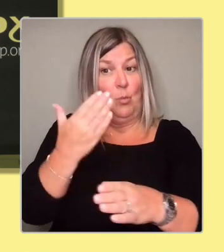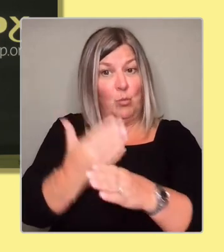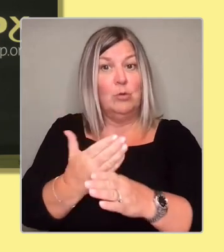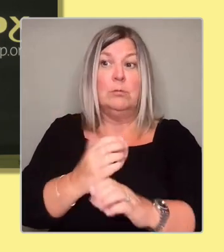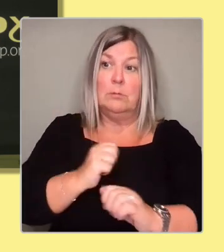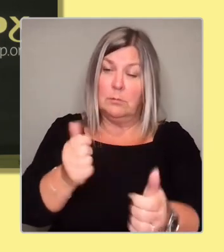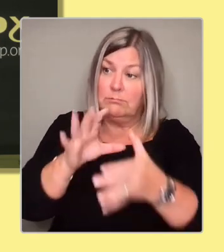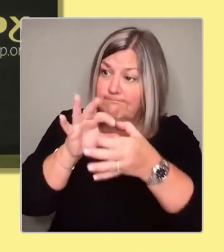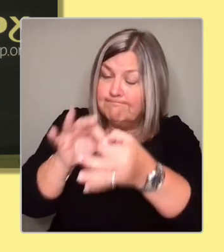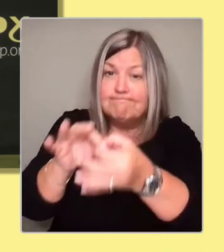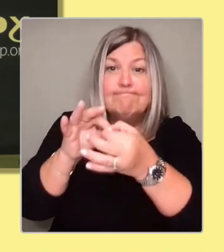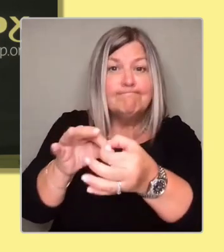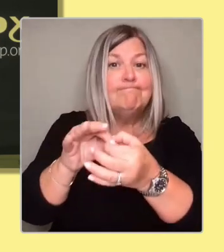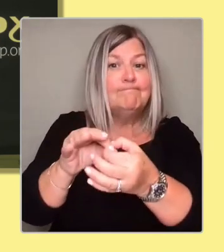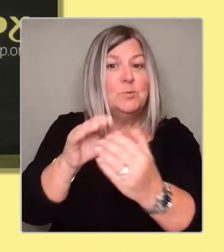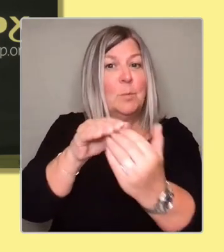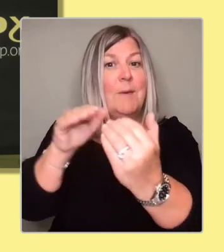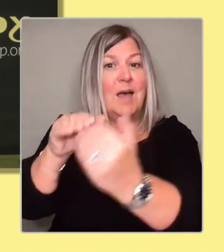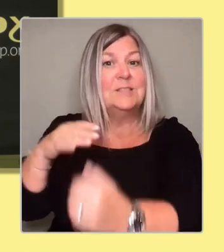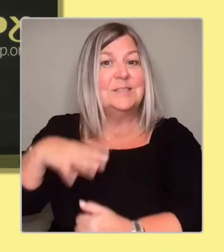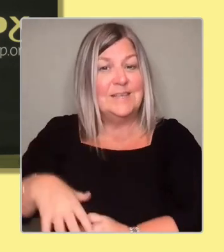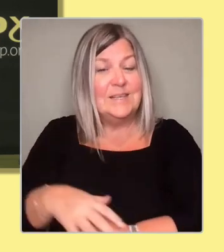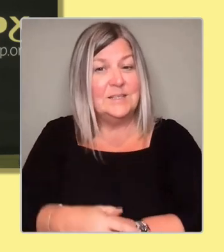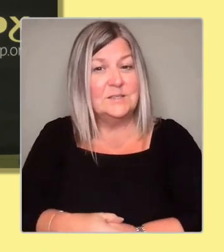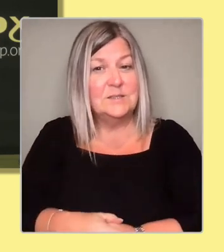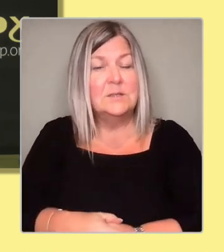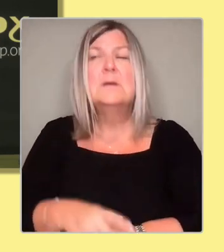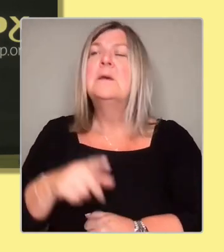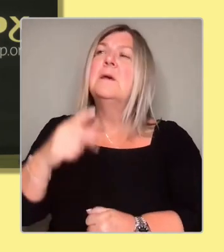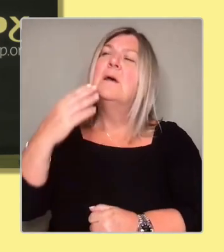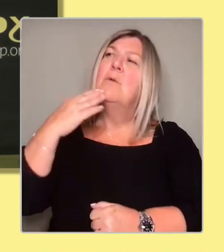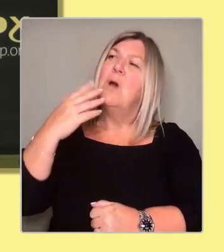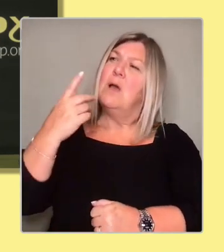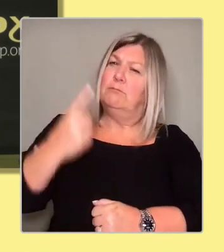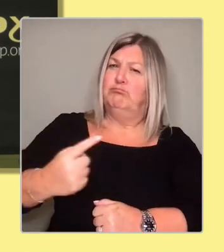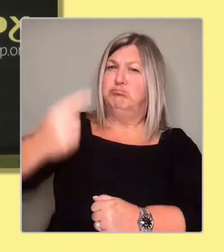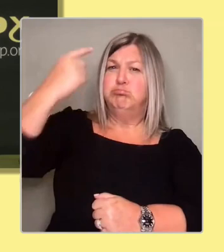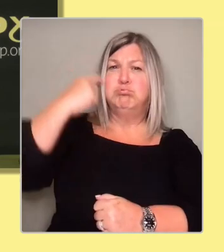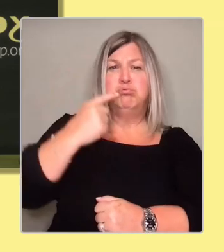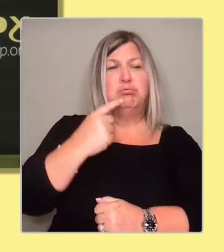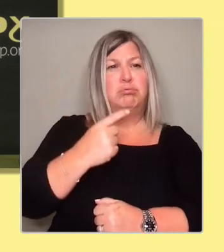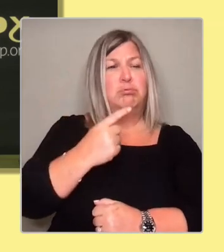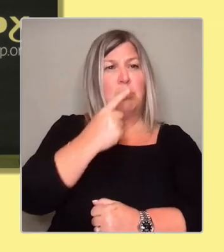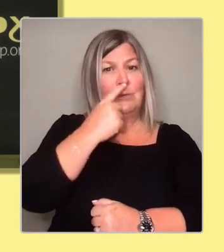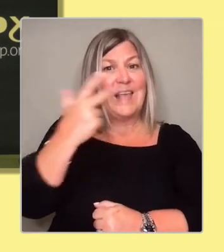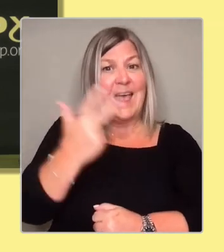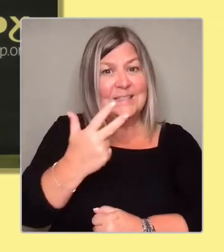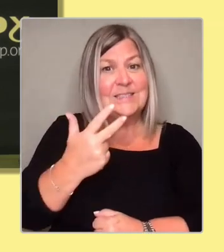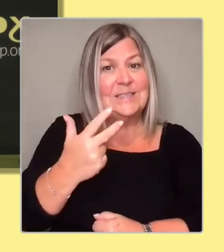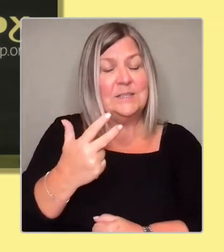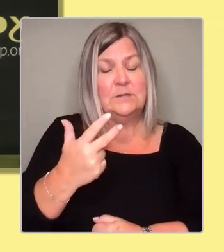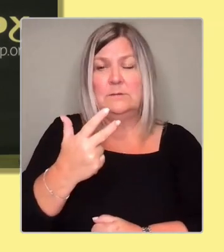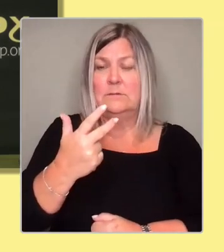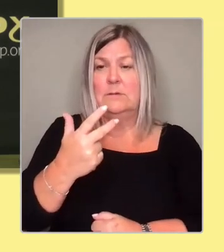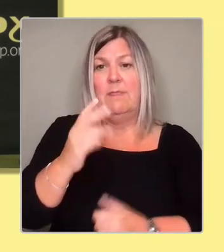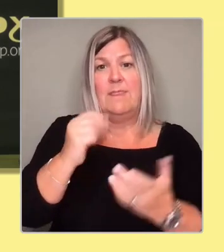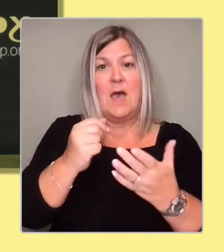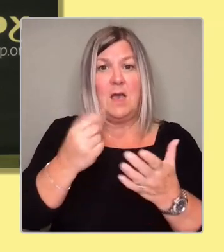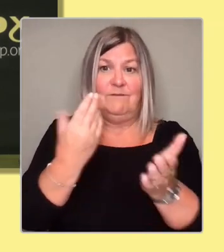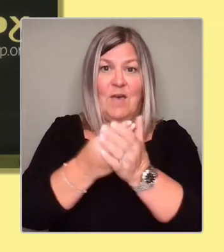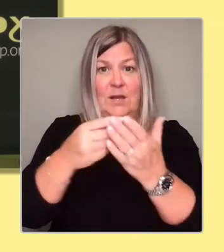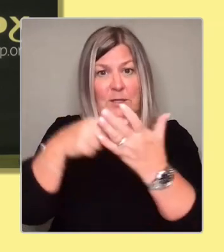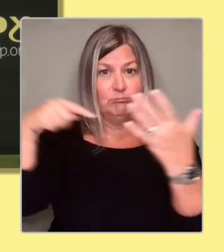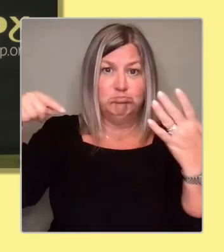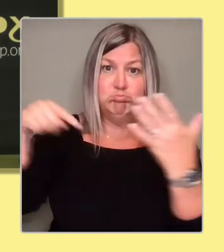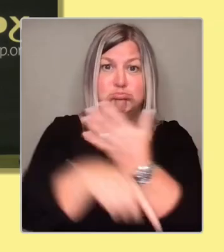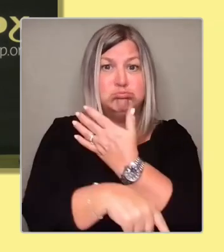18 at the beginning of the financial crash, when austerity was just starting to bite, and I thought that was tough. It's a